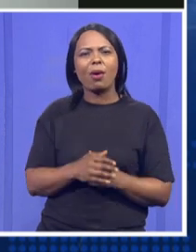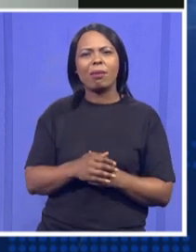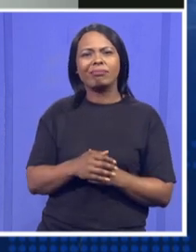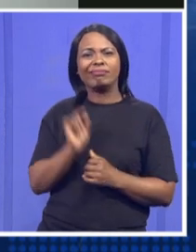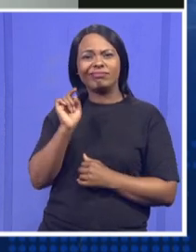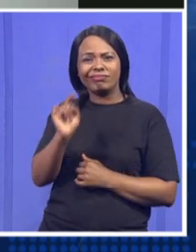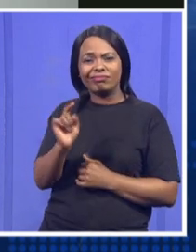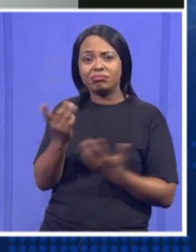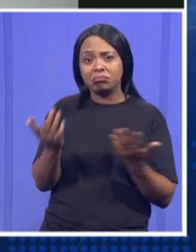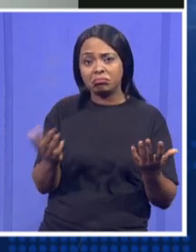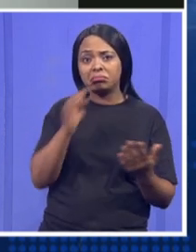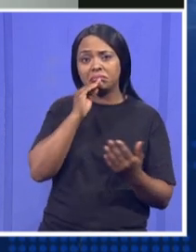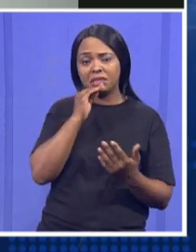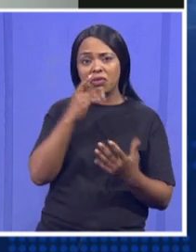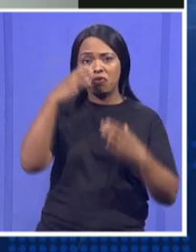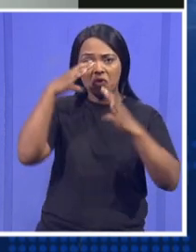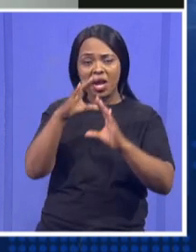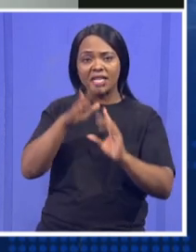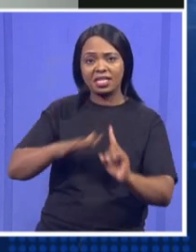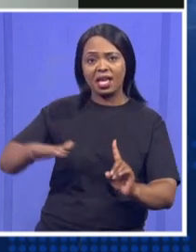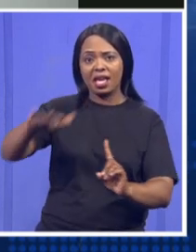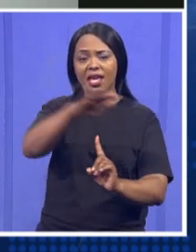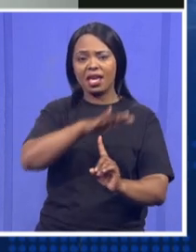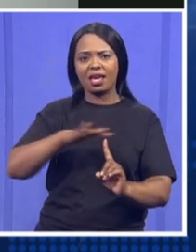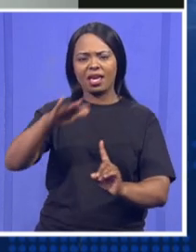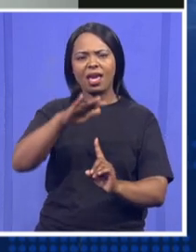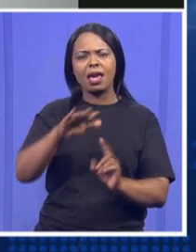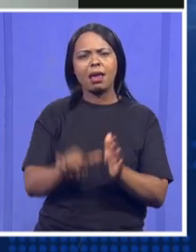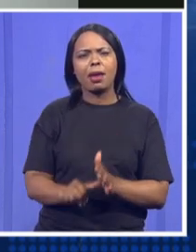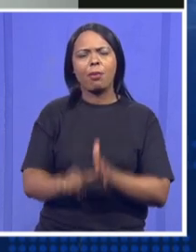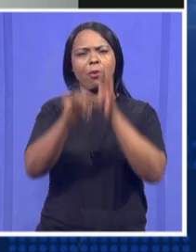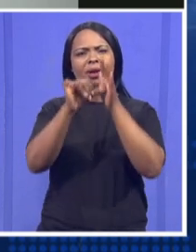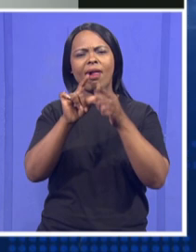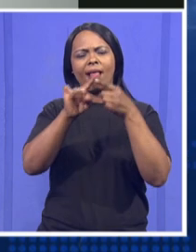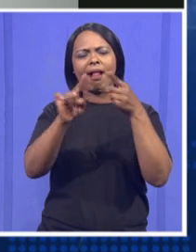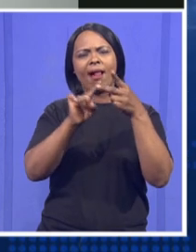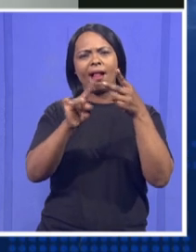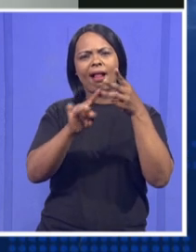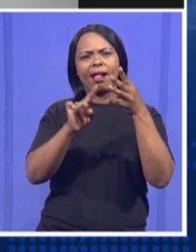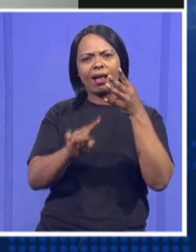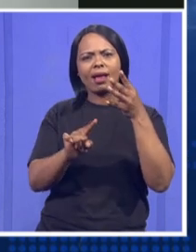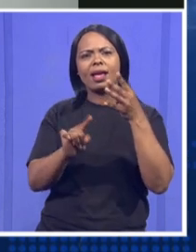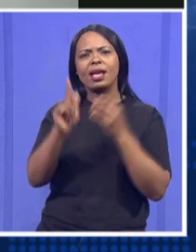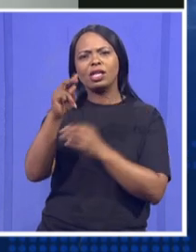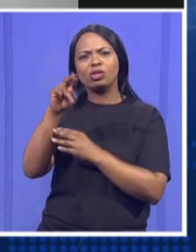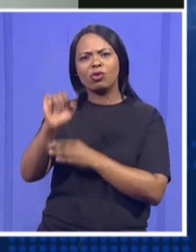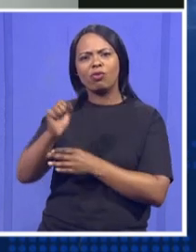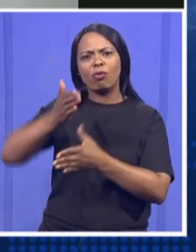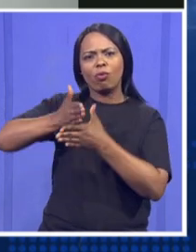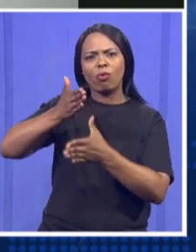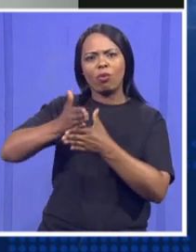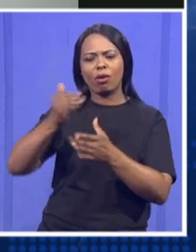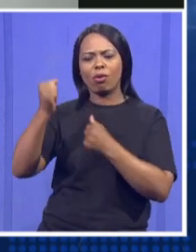important forecast area. Which one for you are the most important for Lee Sufi's time in office?